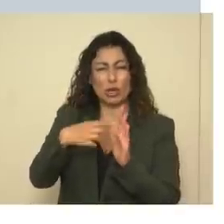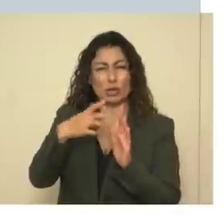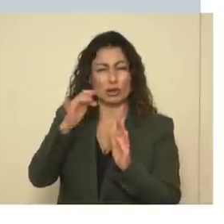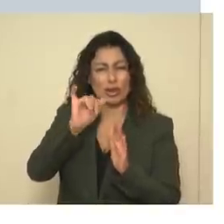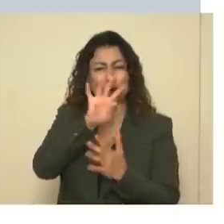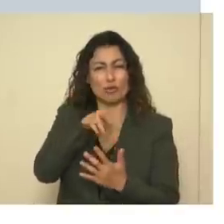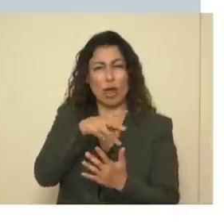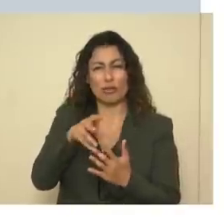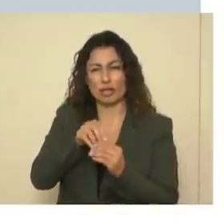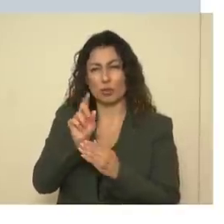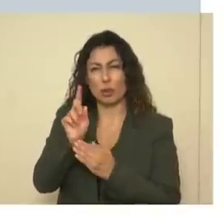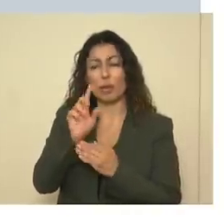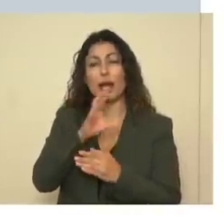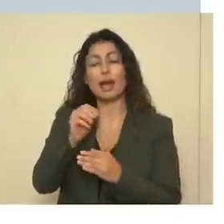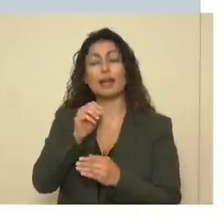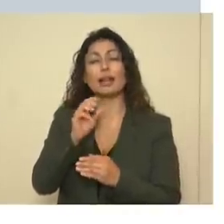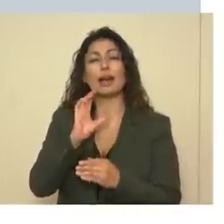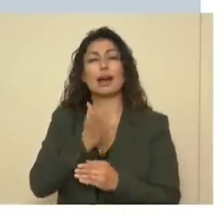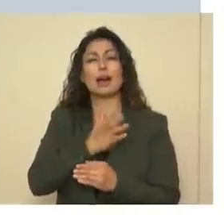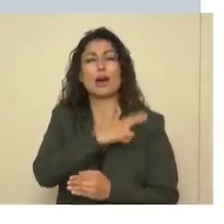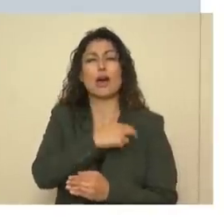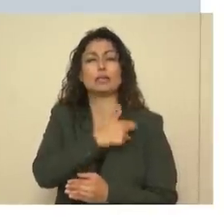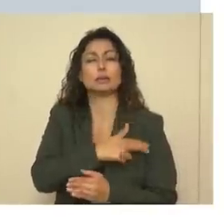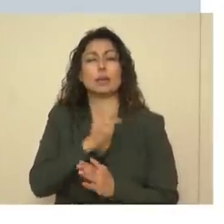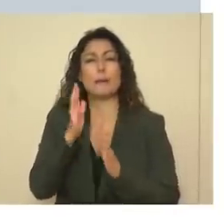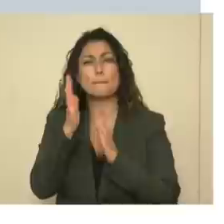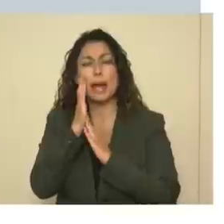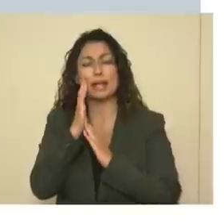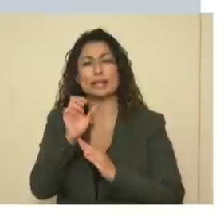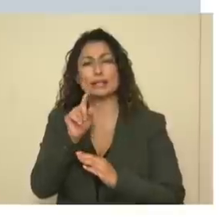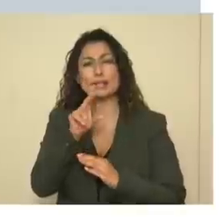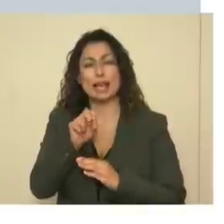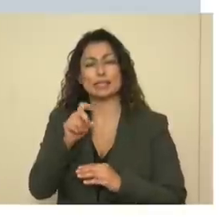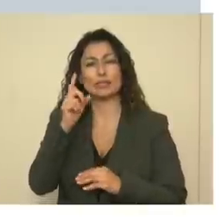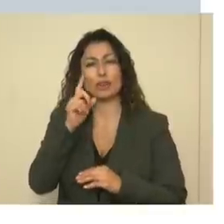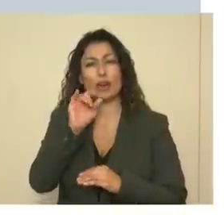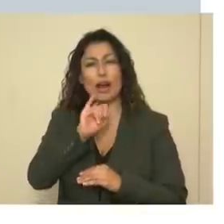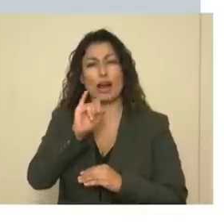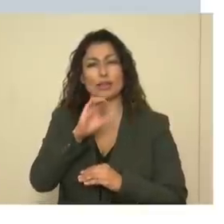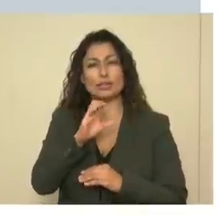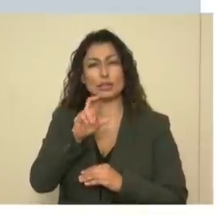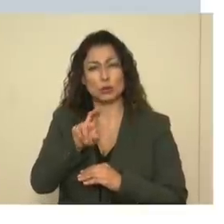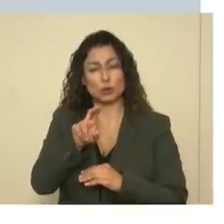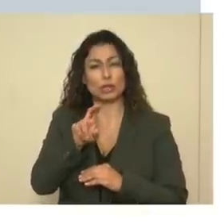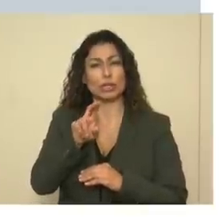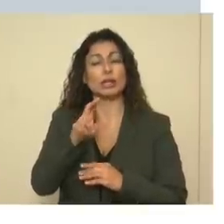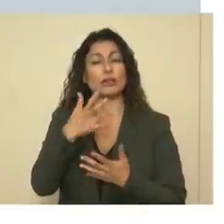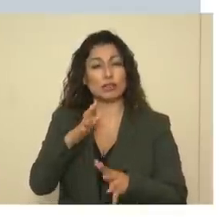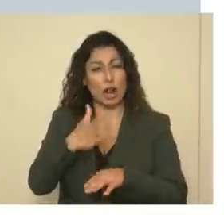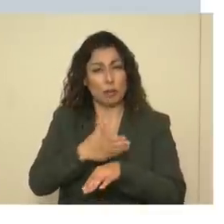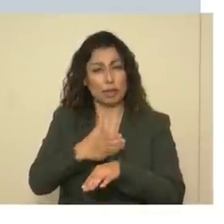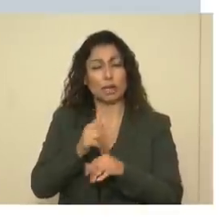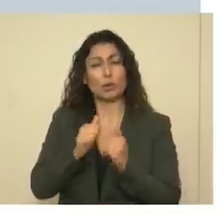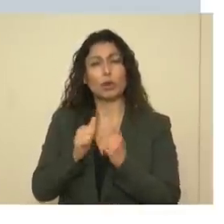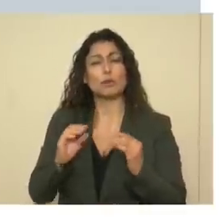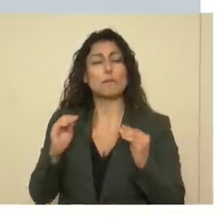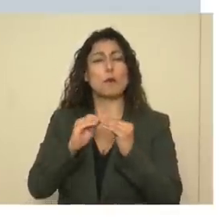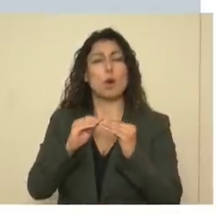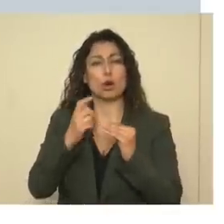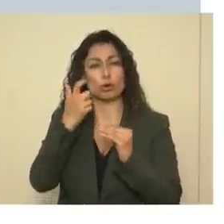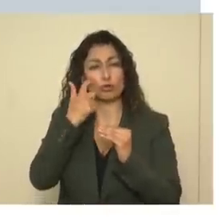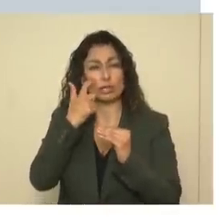hospital bed status for ICU has been updated with more current numbers.